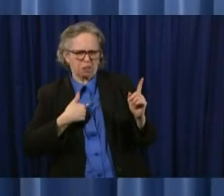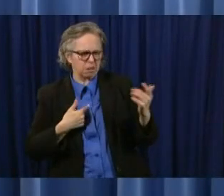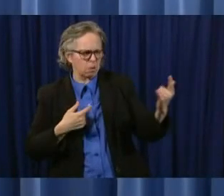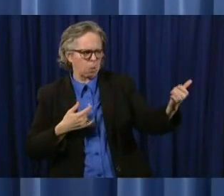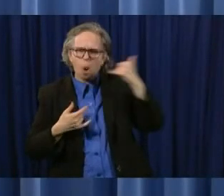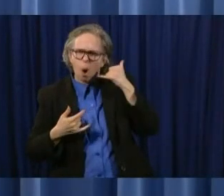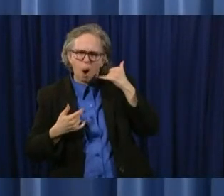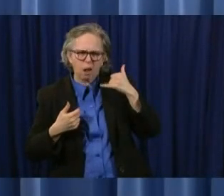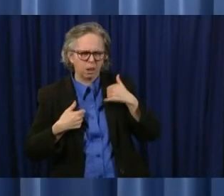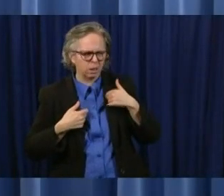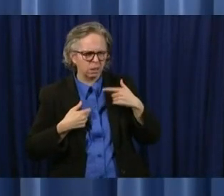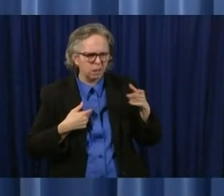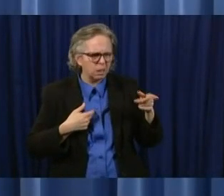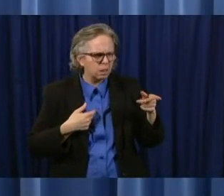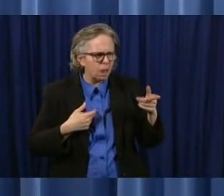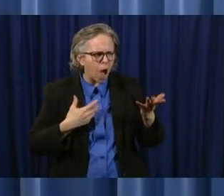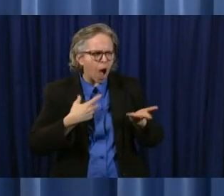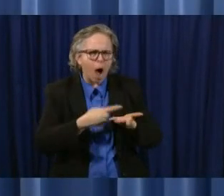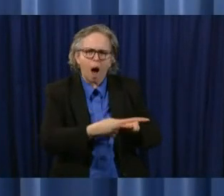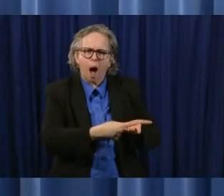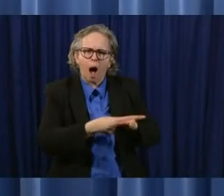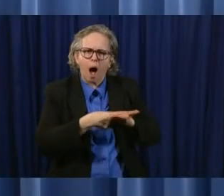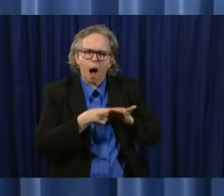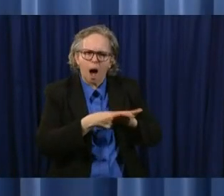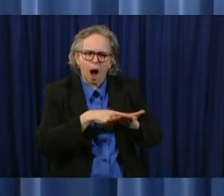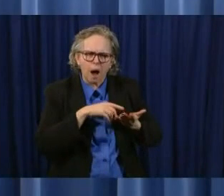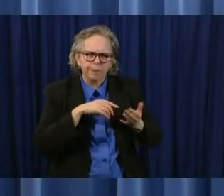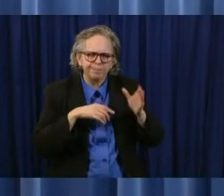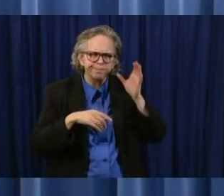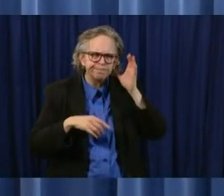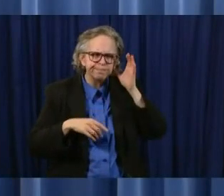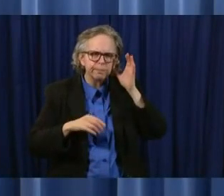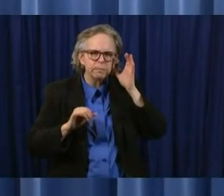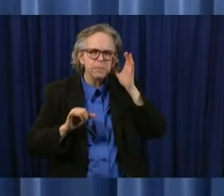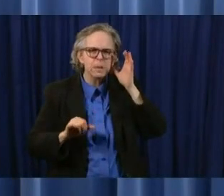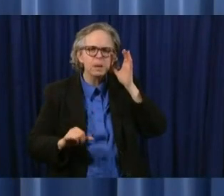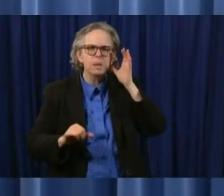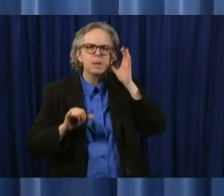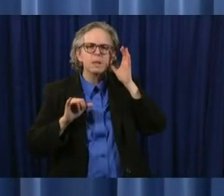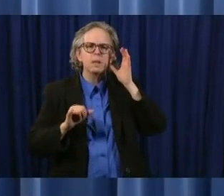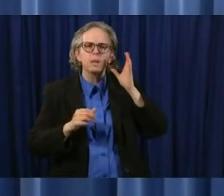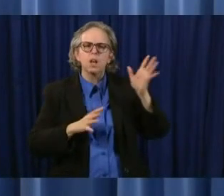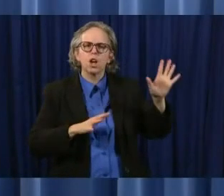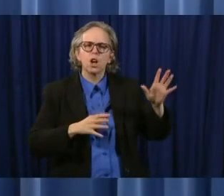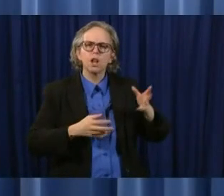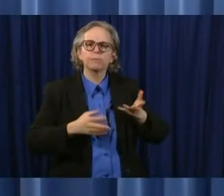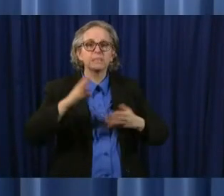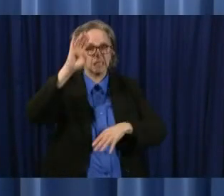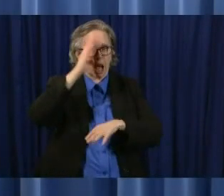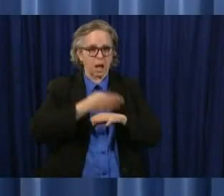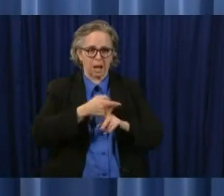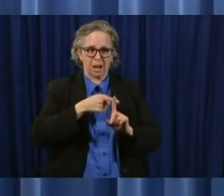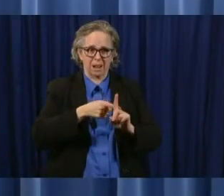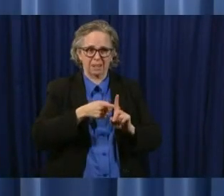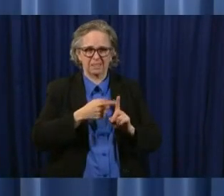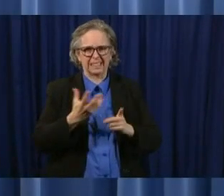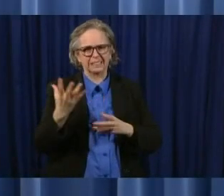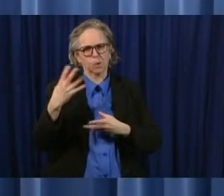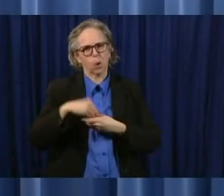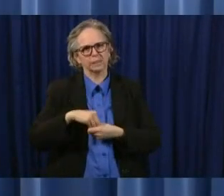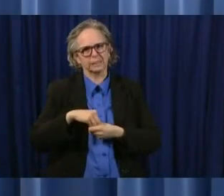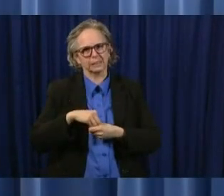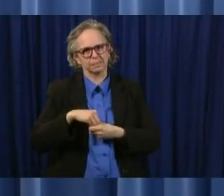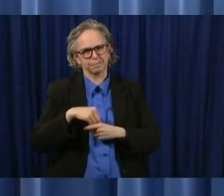great conversation i listened to her and she talked about her son who is autistic and she